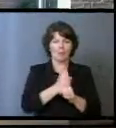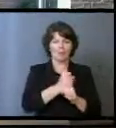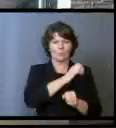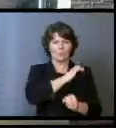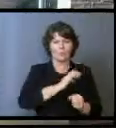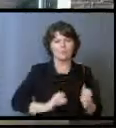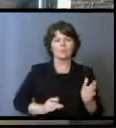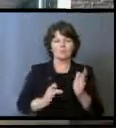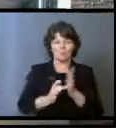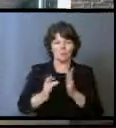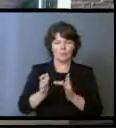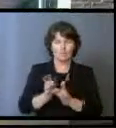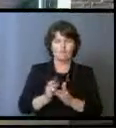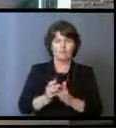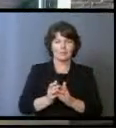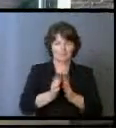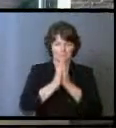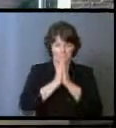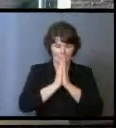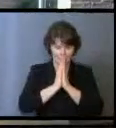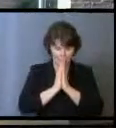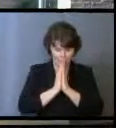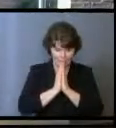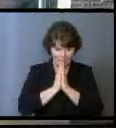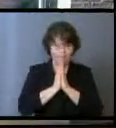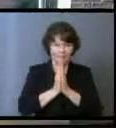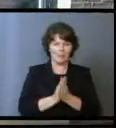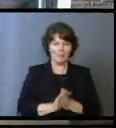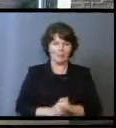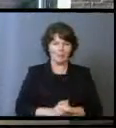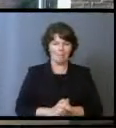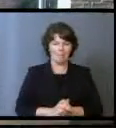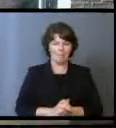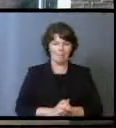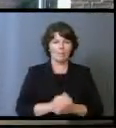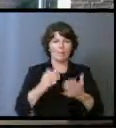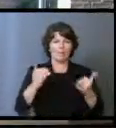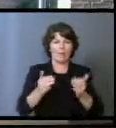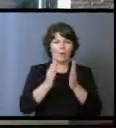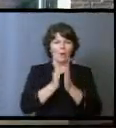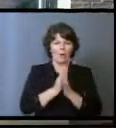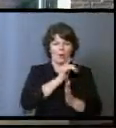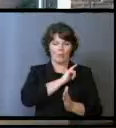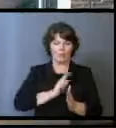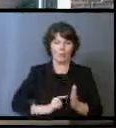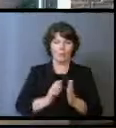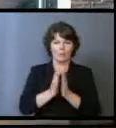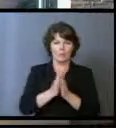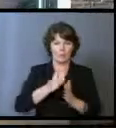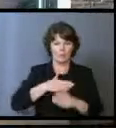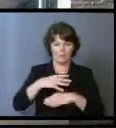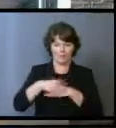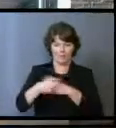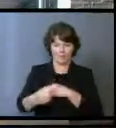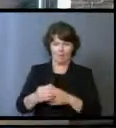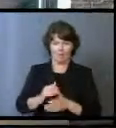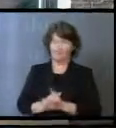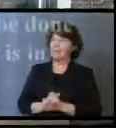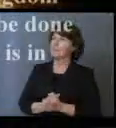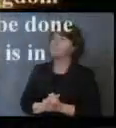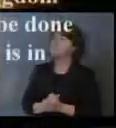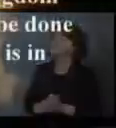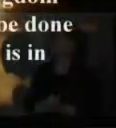and minds in Christ Jesus. Amen. Let us pray the prayer Jesus has taught us to pray.